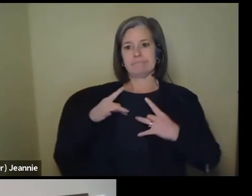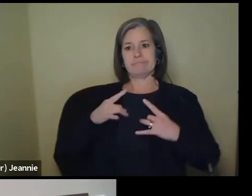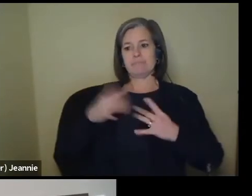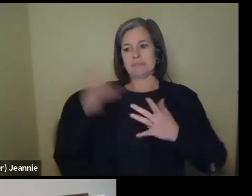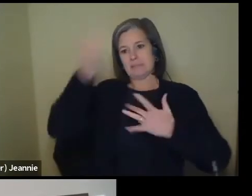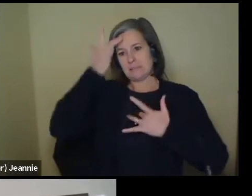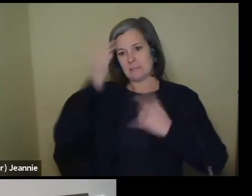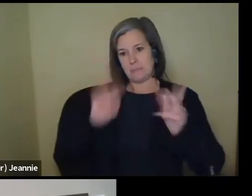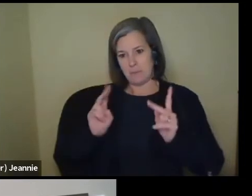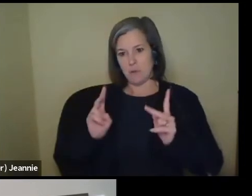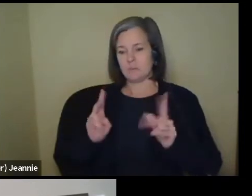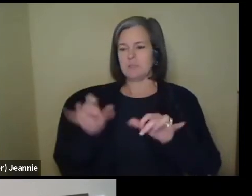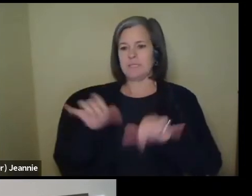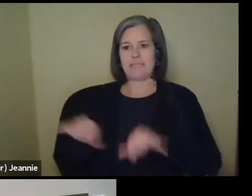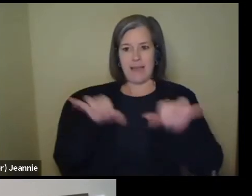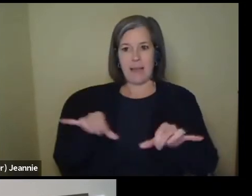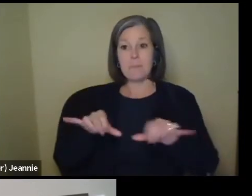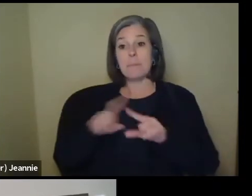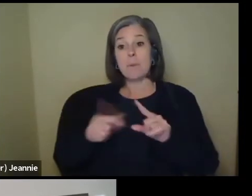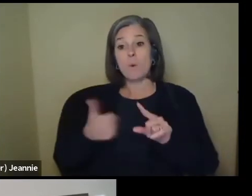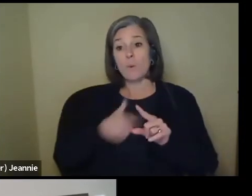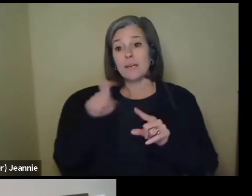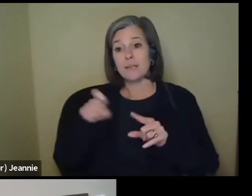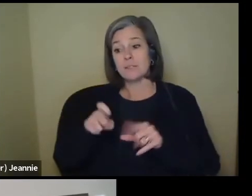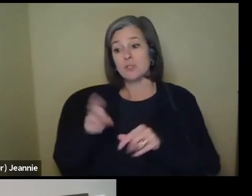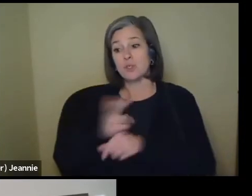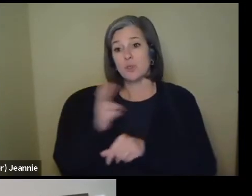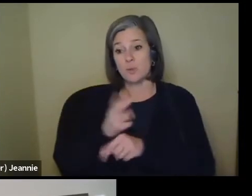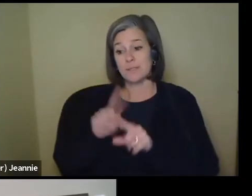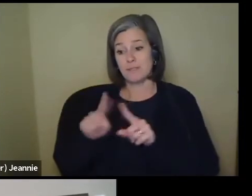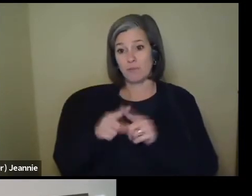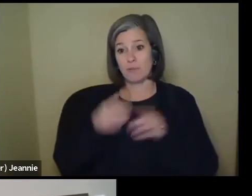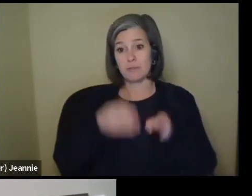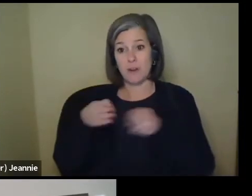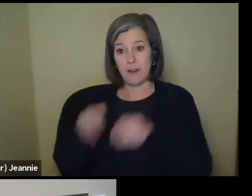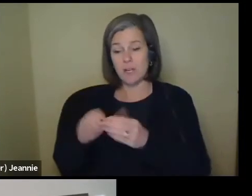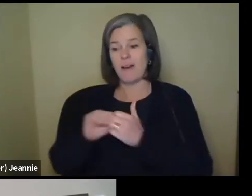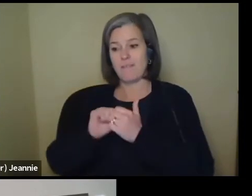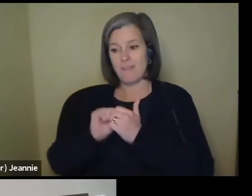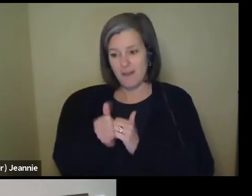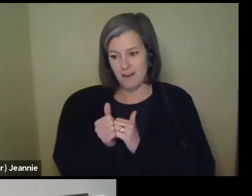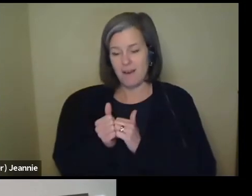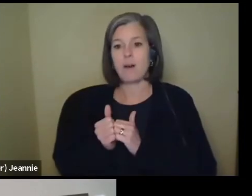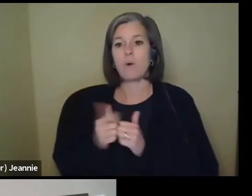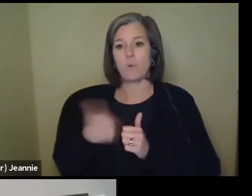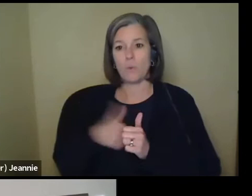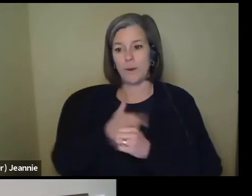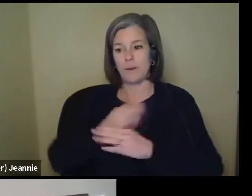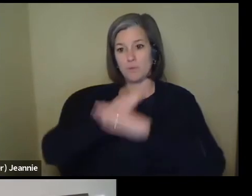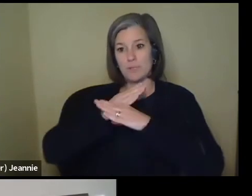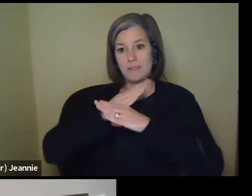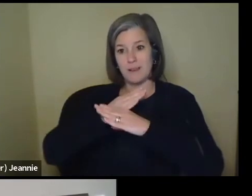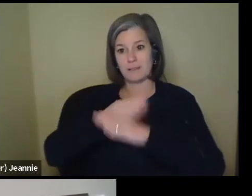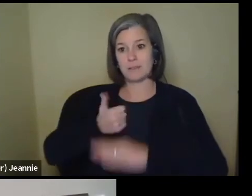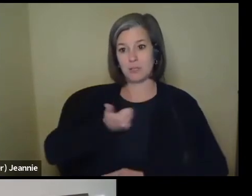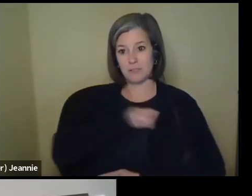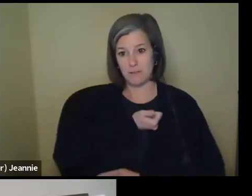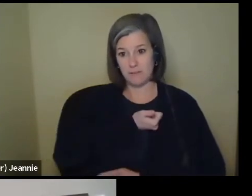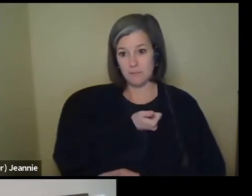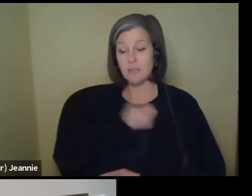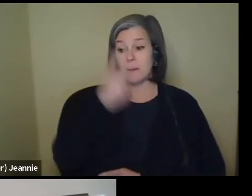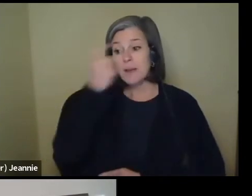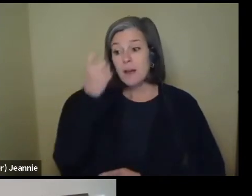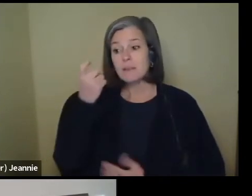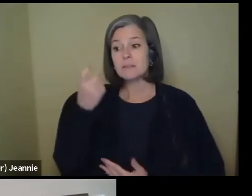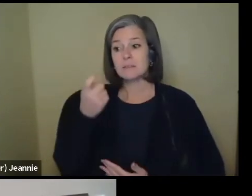double down on the strategies that we use to protect ourselves because for reasons that are not yet fully understood, it does seem